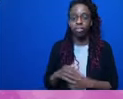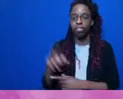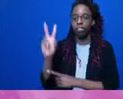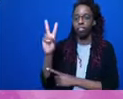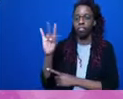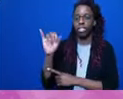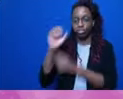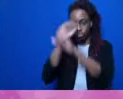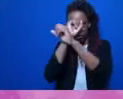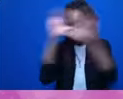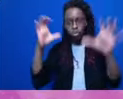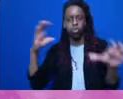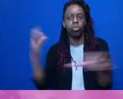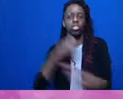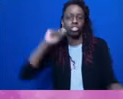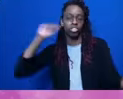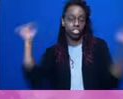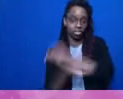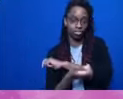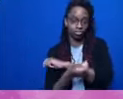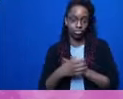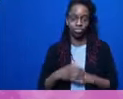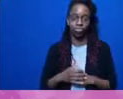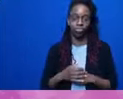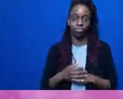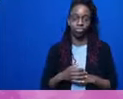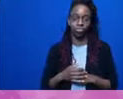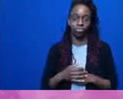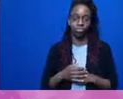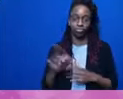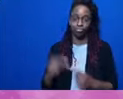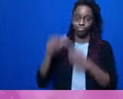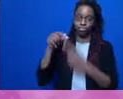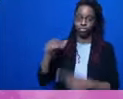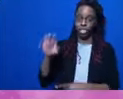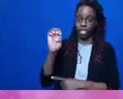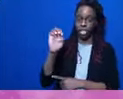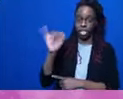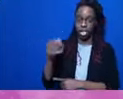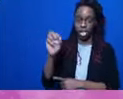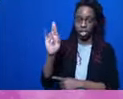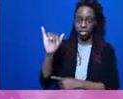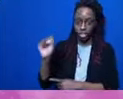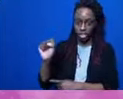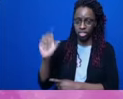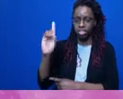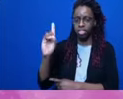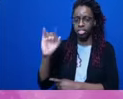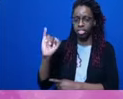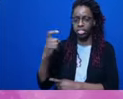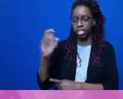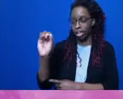Ejeris Dixon and Chae Long. They're going to introduce us to and facilitate